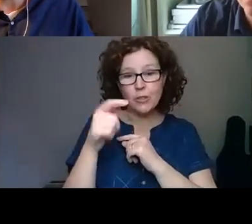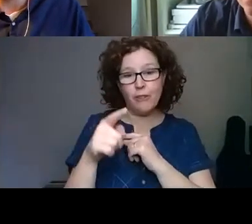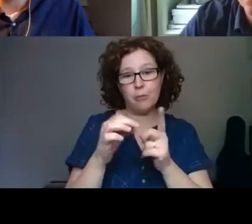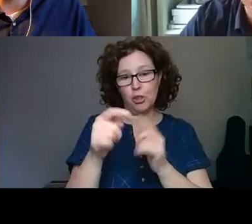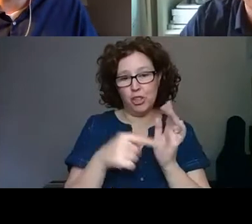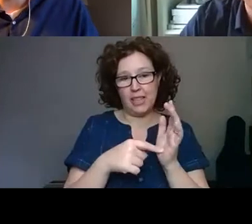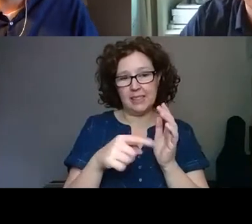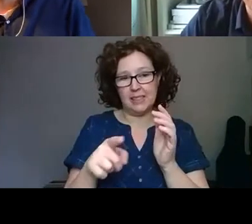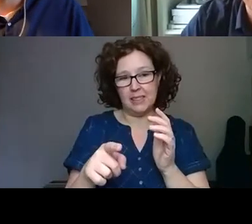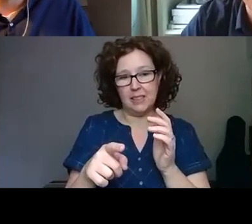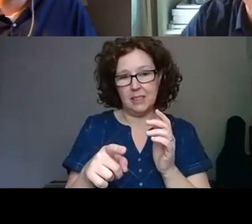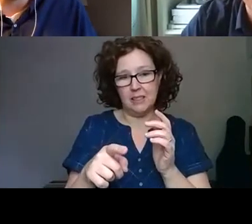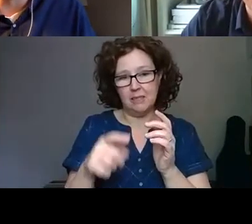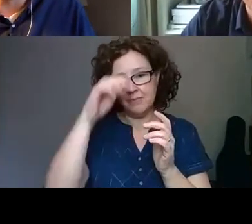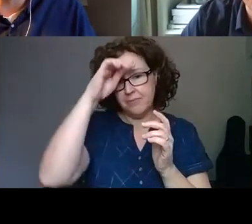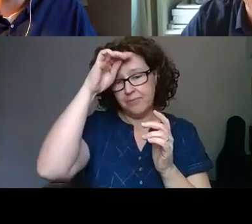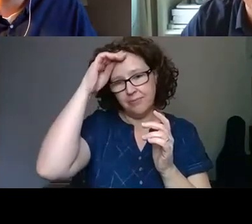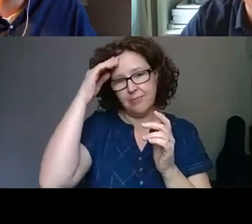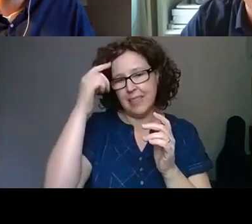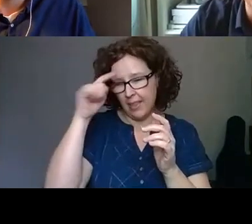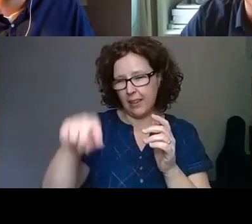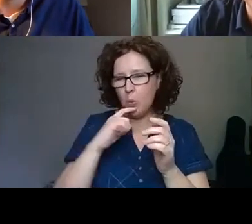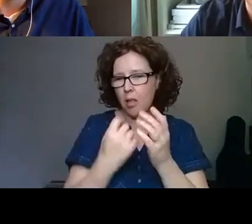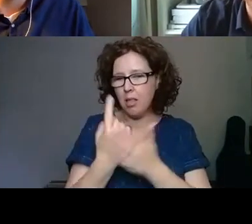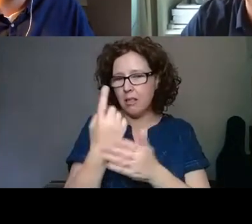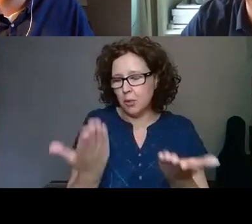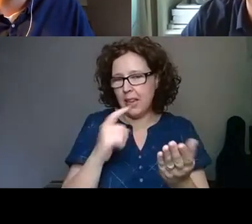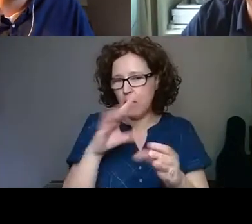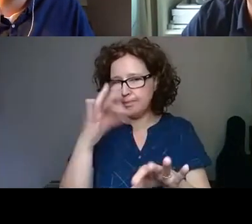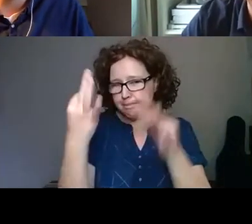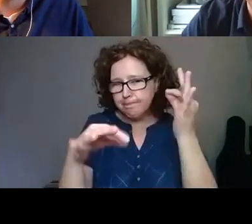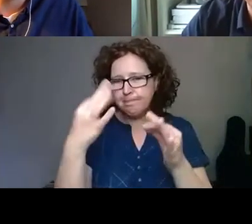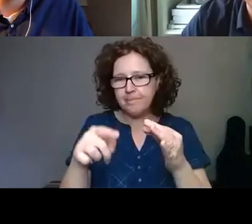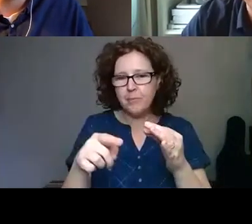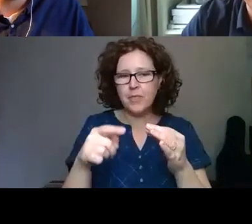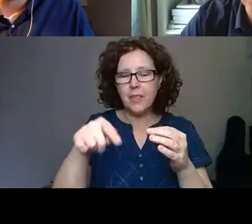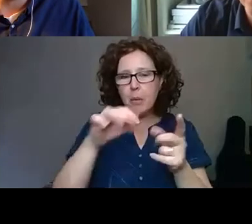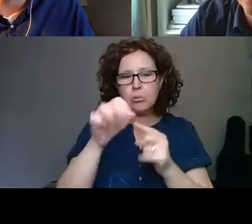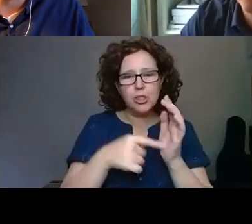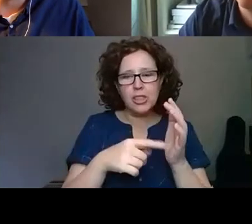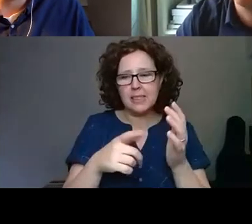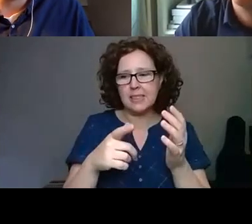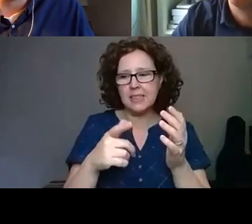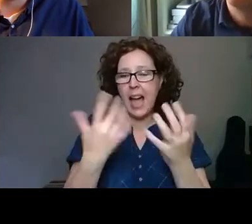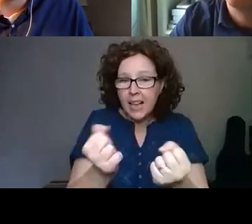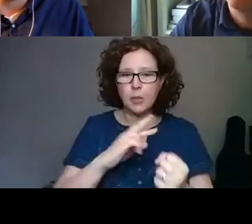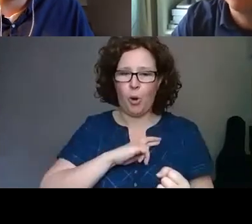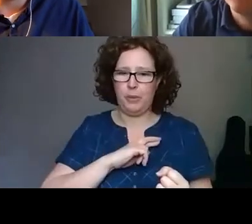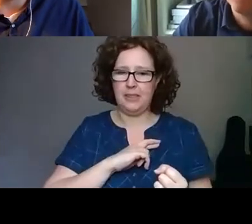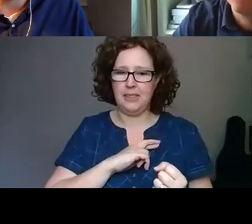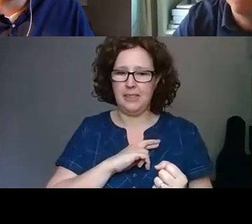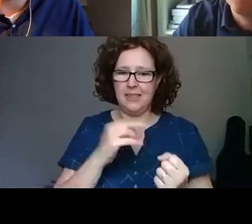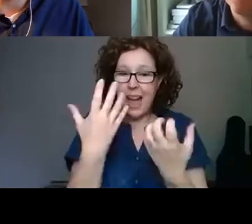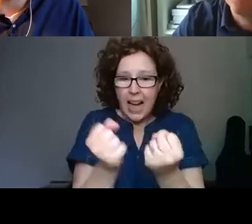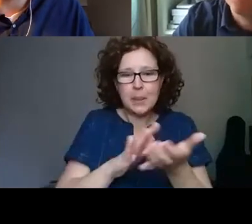I think it's something that we'll probably tease out today, is that it's purposeful and meaningful between both